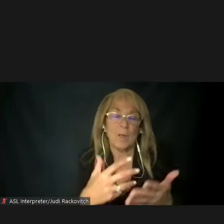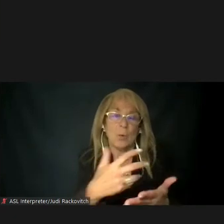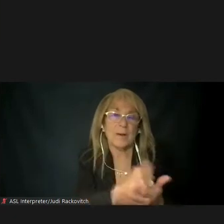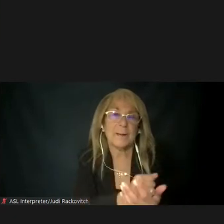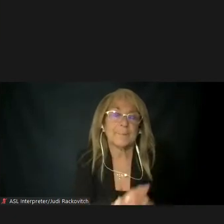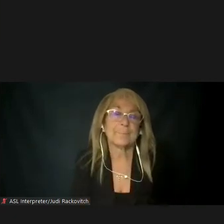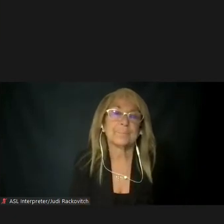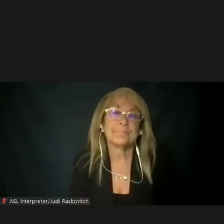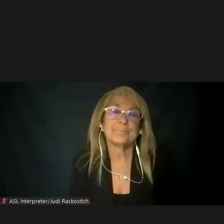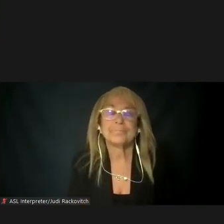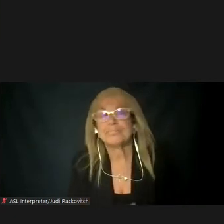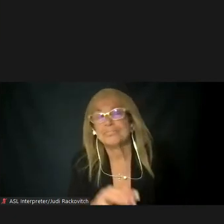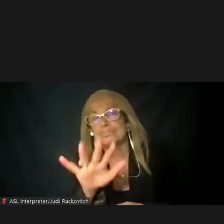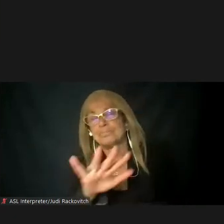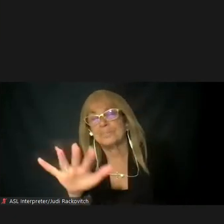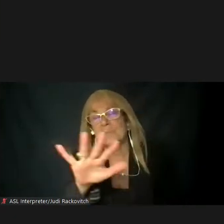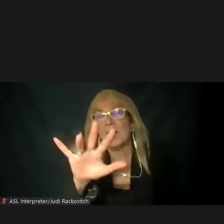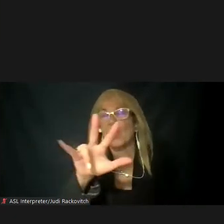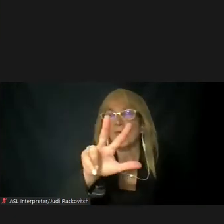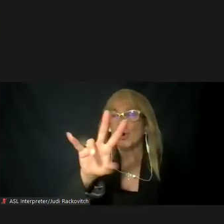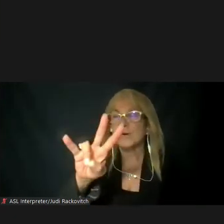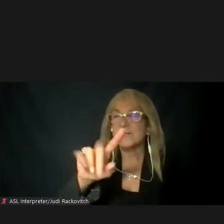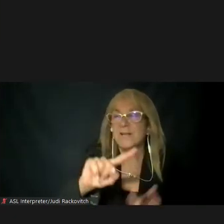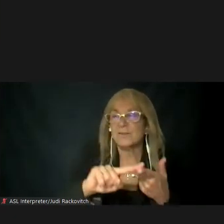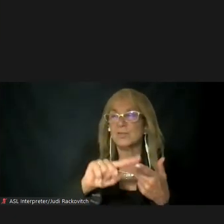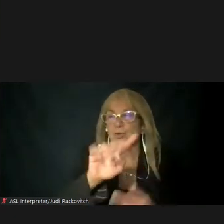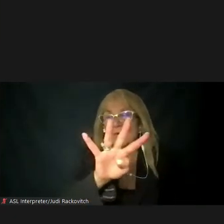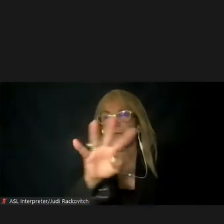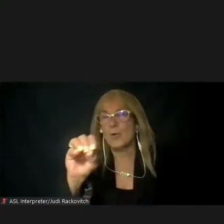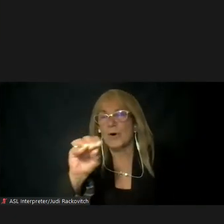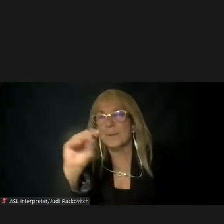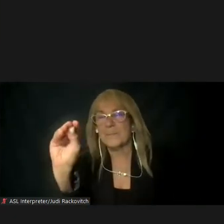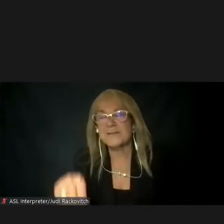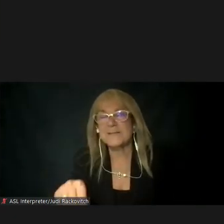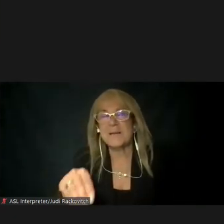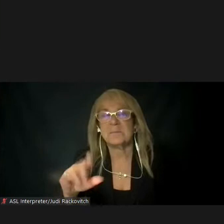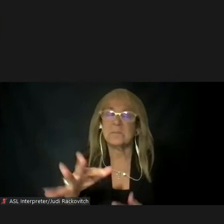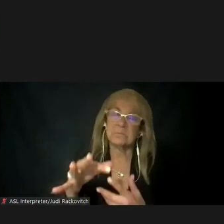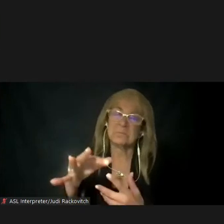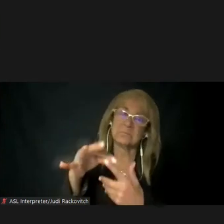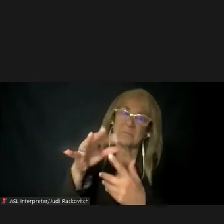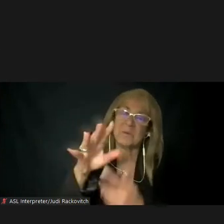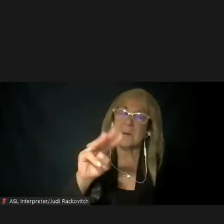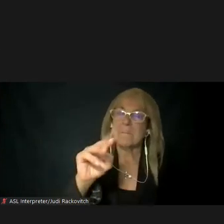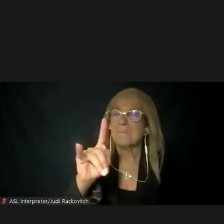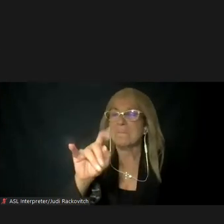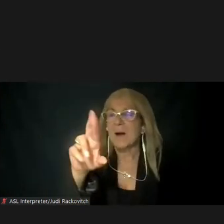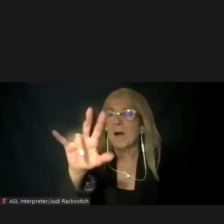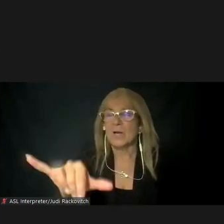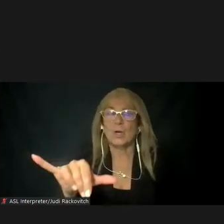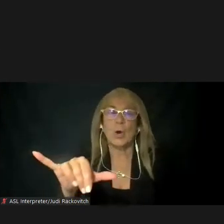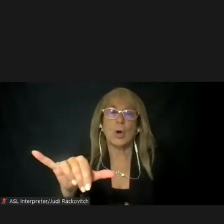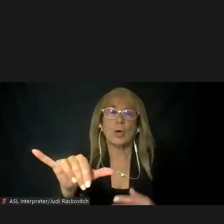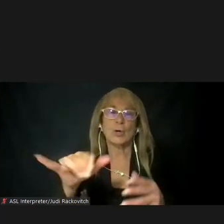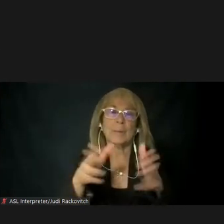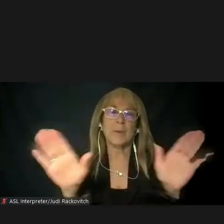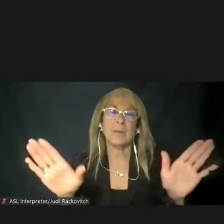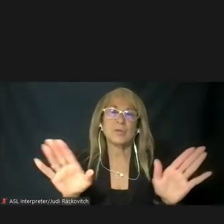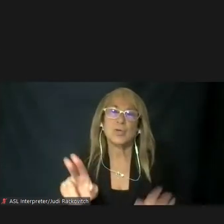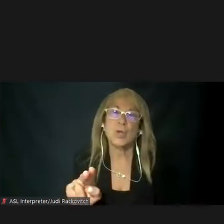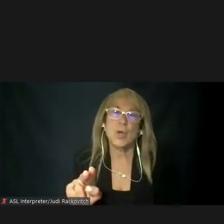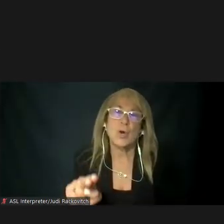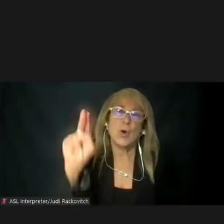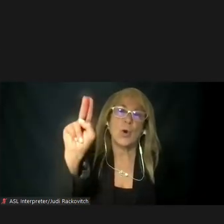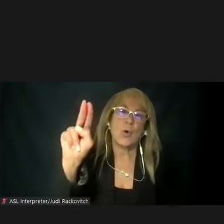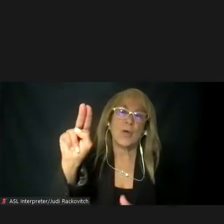Roughly 37% to 40% of the population identifies as a minority population in each of the counties in the study area to the north of New York City, on